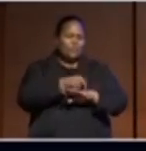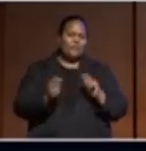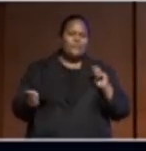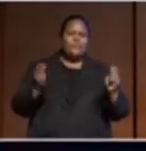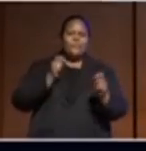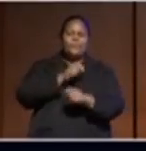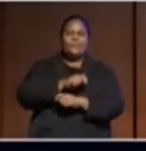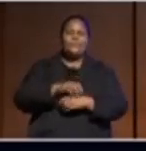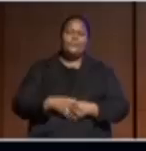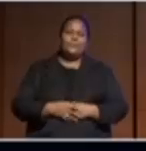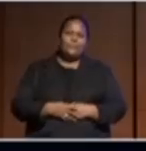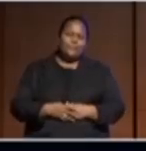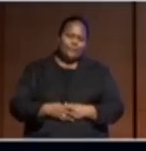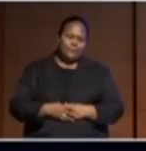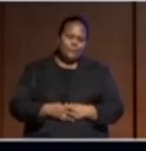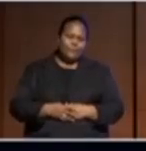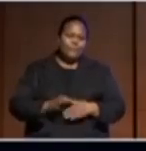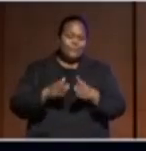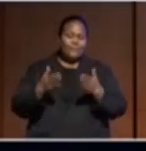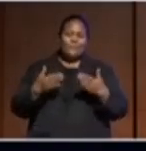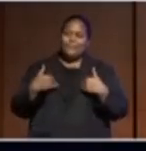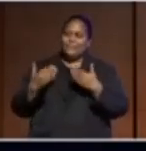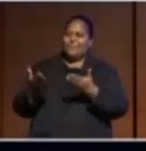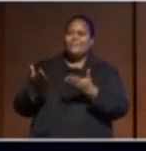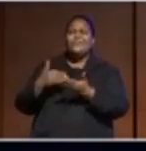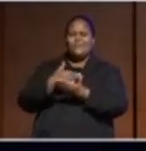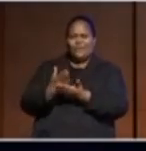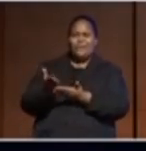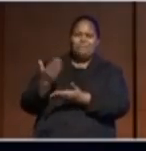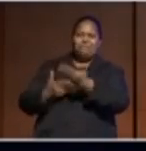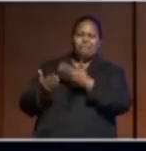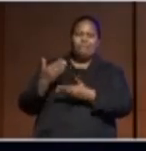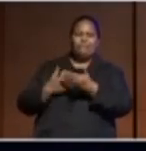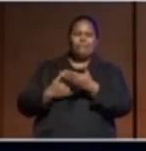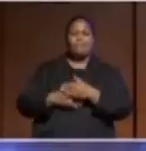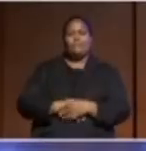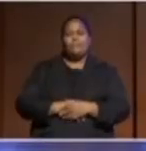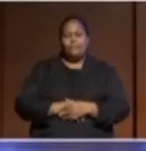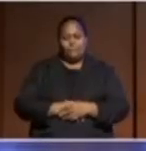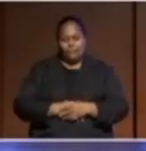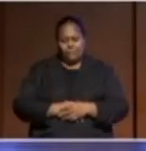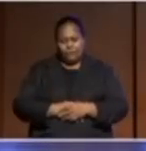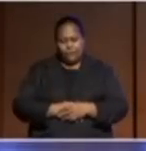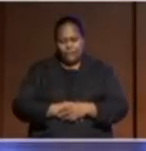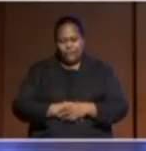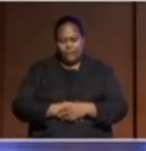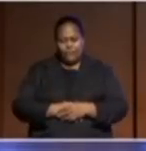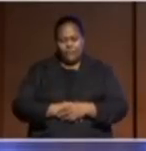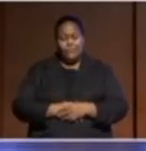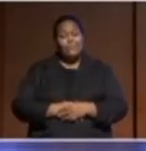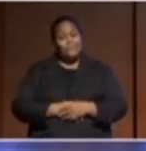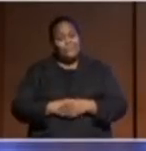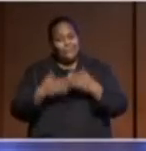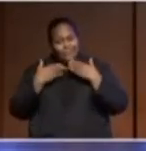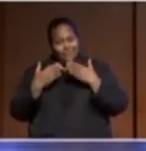but I'll leave it to you to share what you may. Oh, well, thank you very